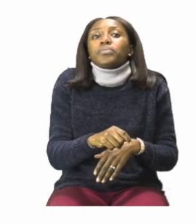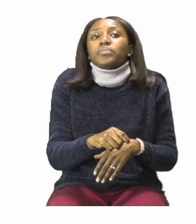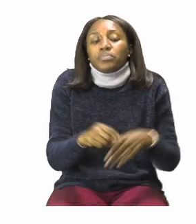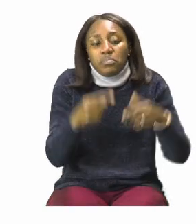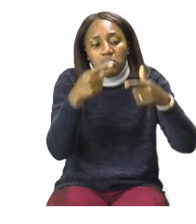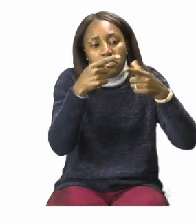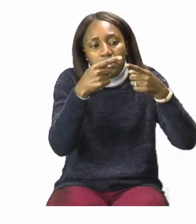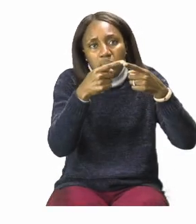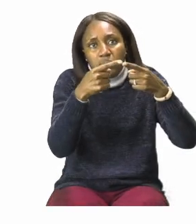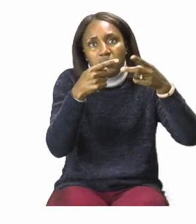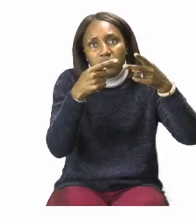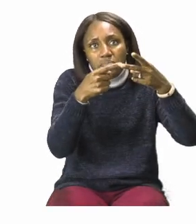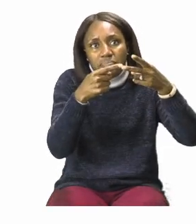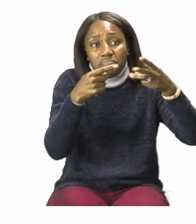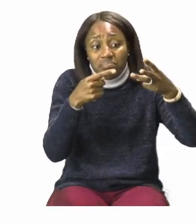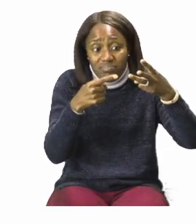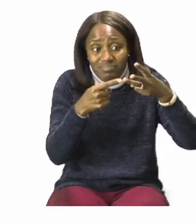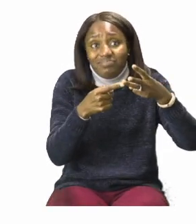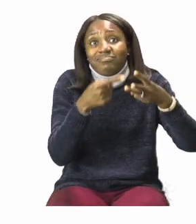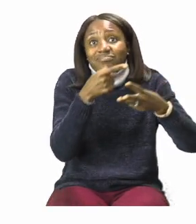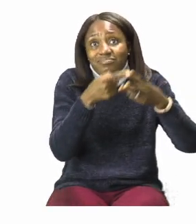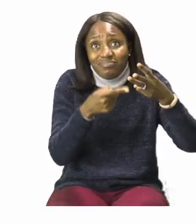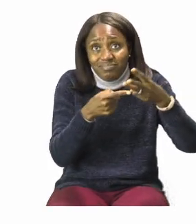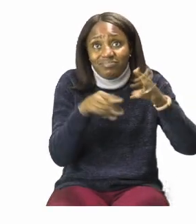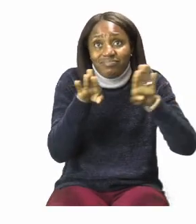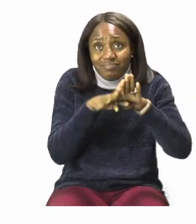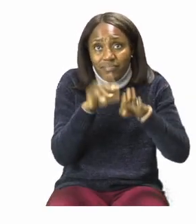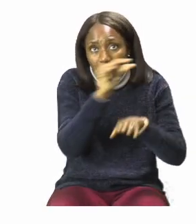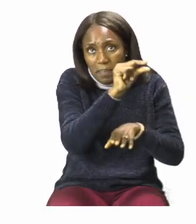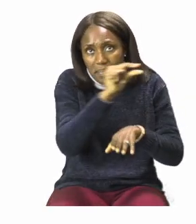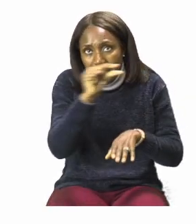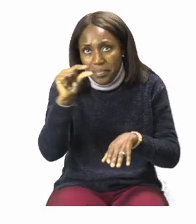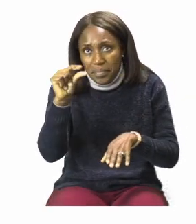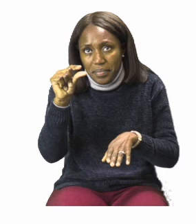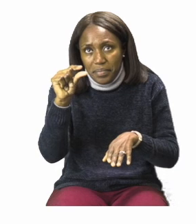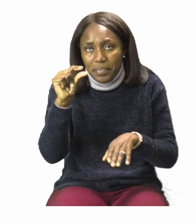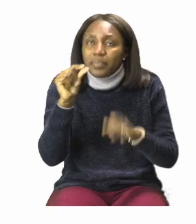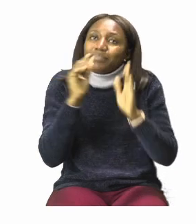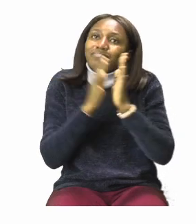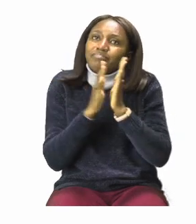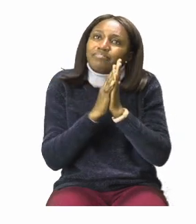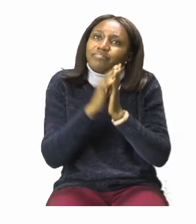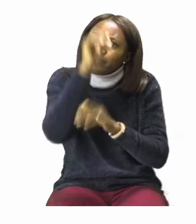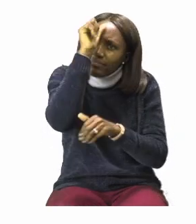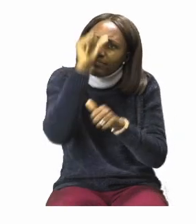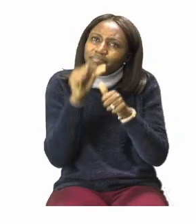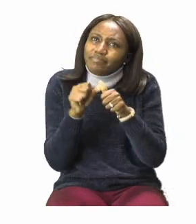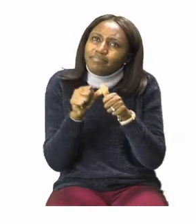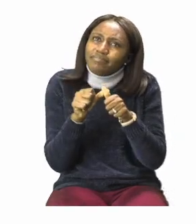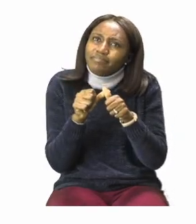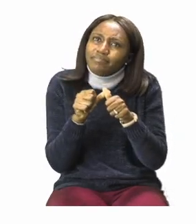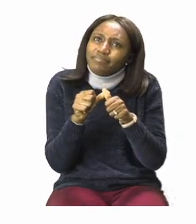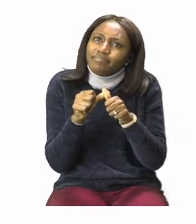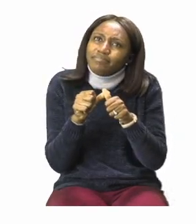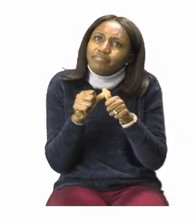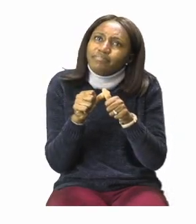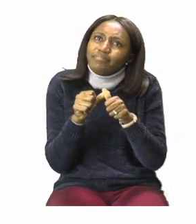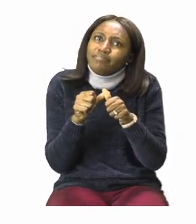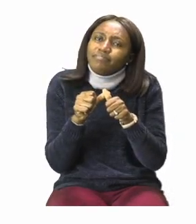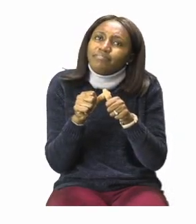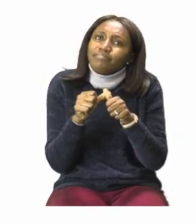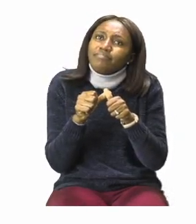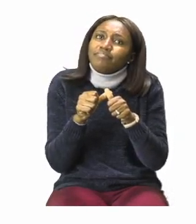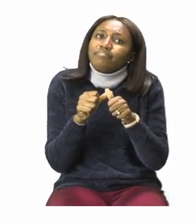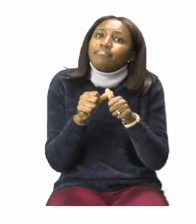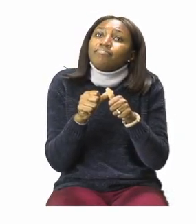and bicycle. Remember boys and girls, do not forget your capital letters at the beginning